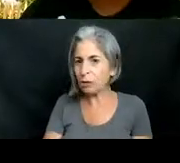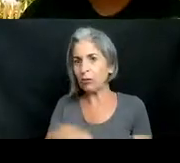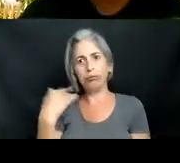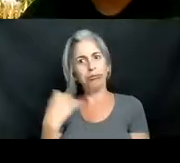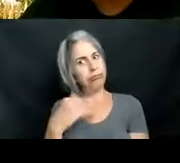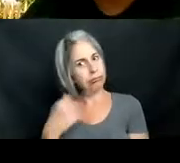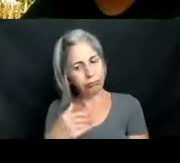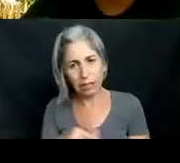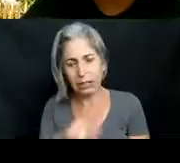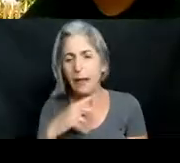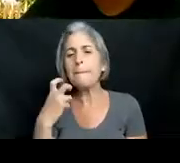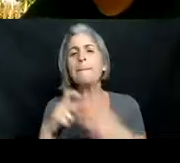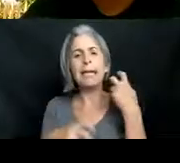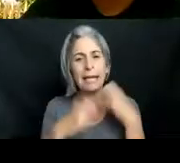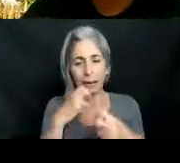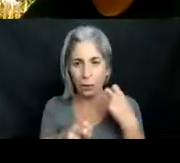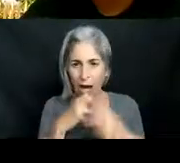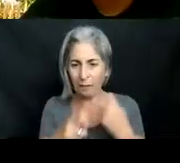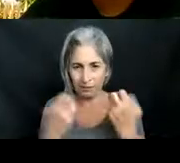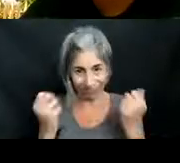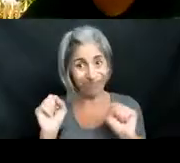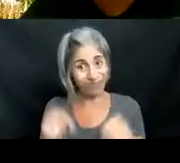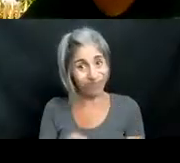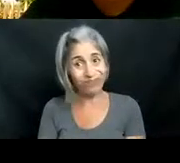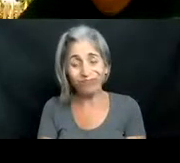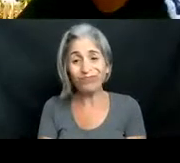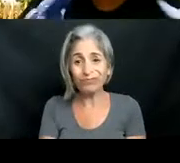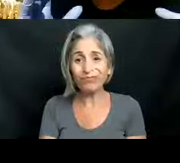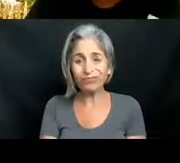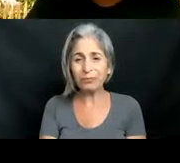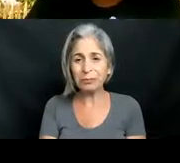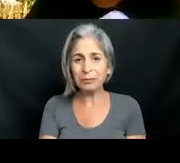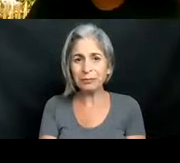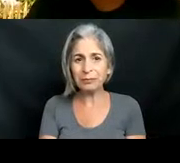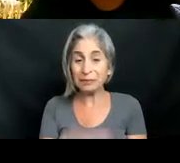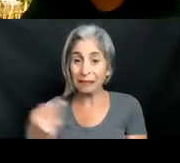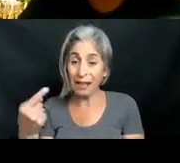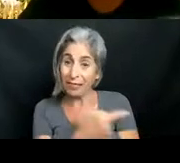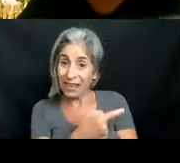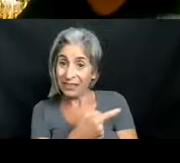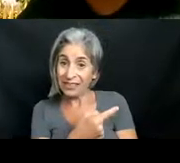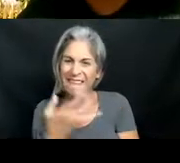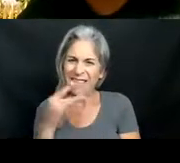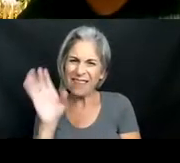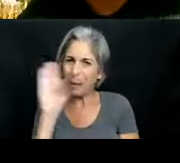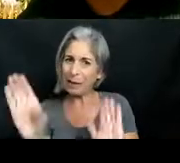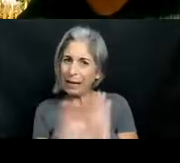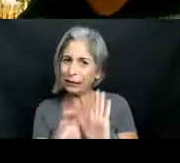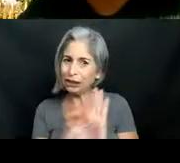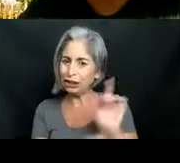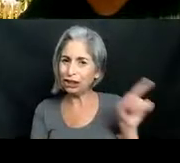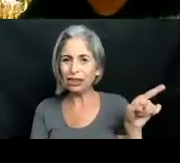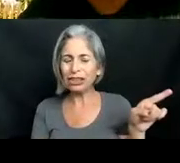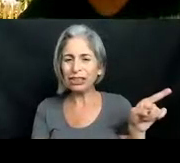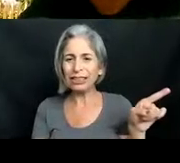is a major problem because of that oops actually here is one of our favorite pictures this is one of the ones that